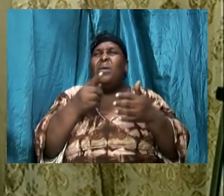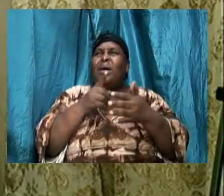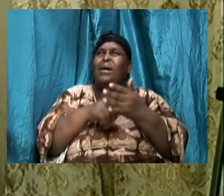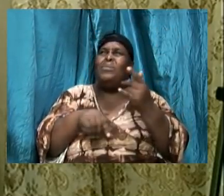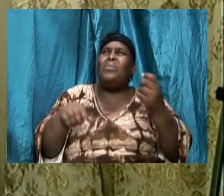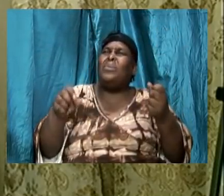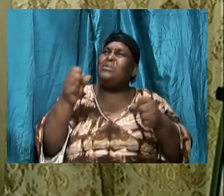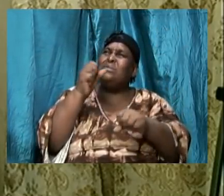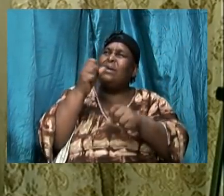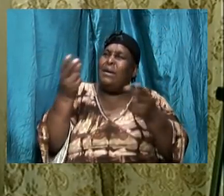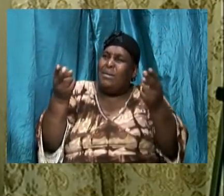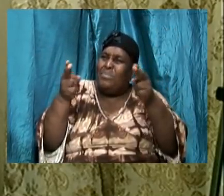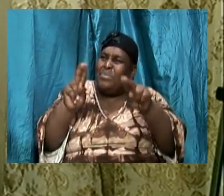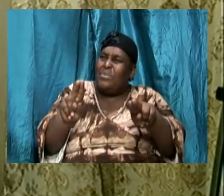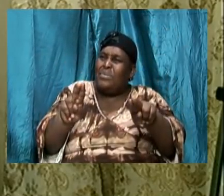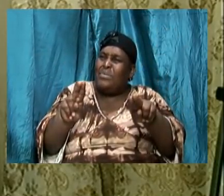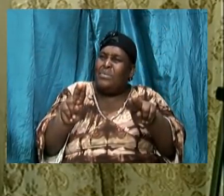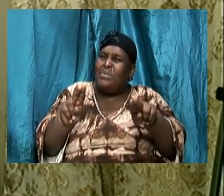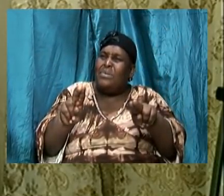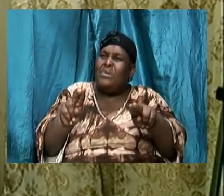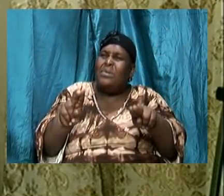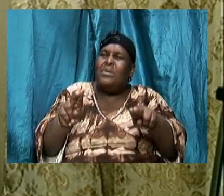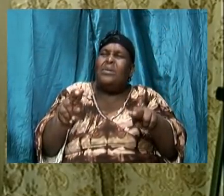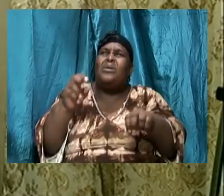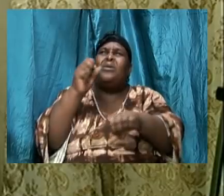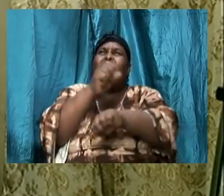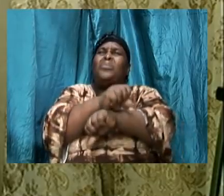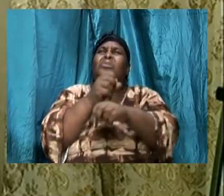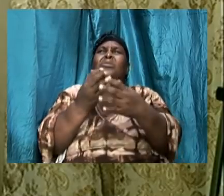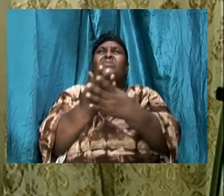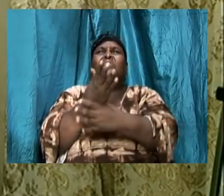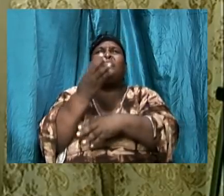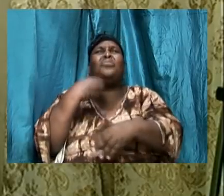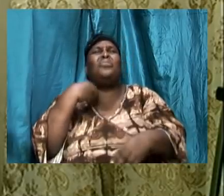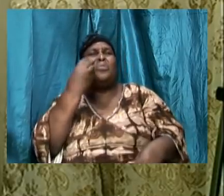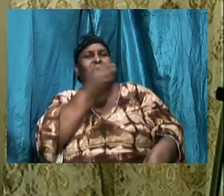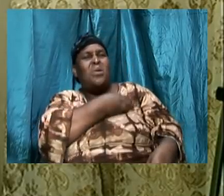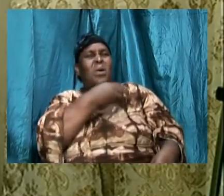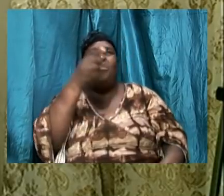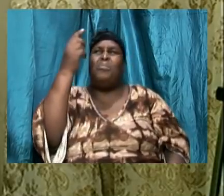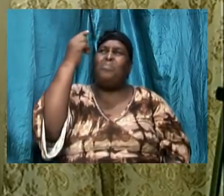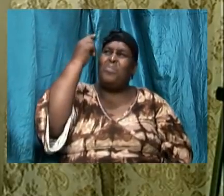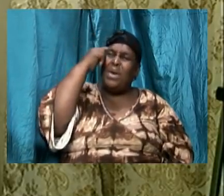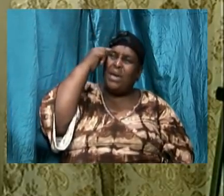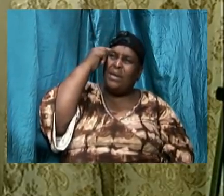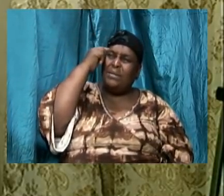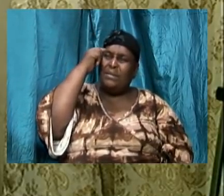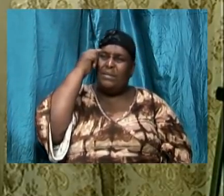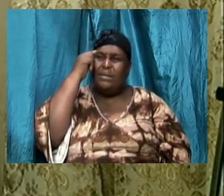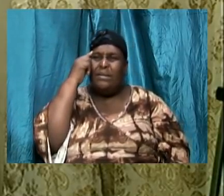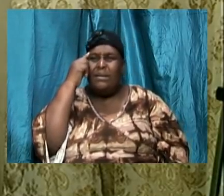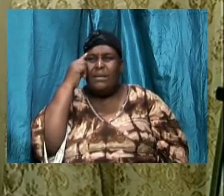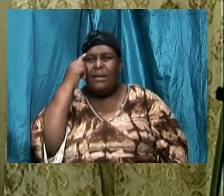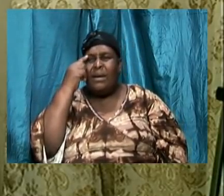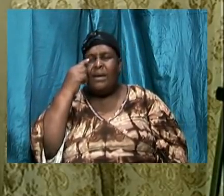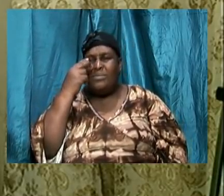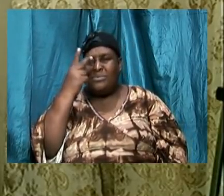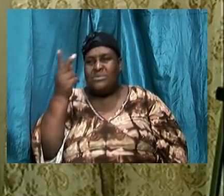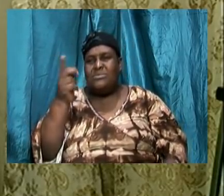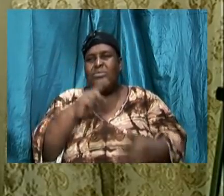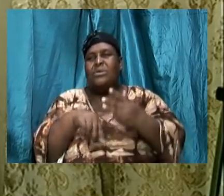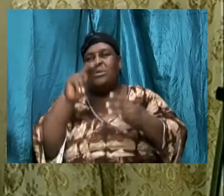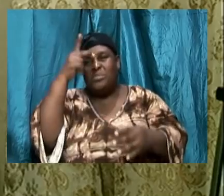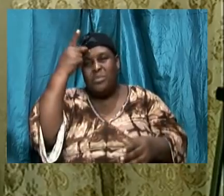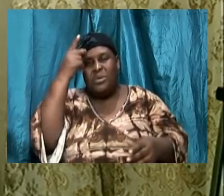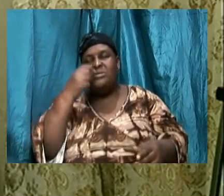all works through the mind. And we will see what Paul said as we went through. Now